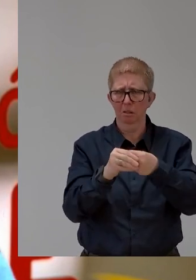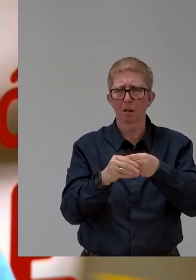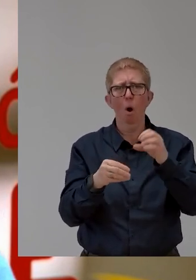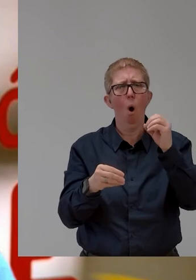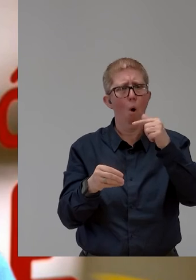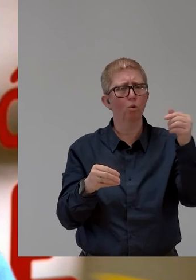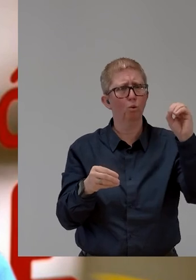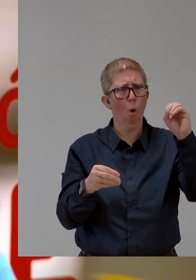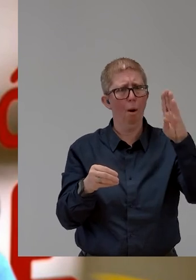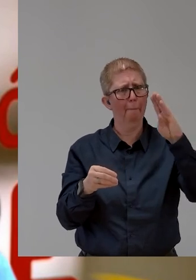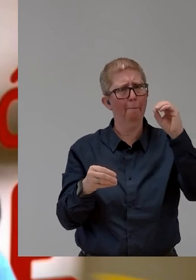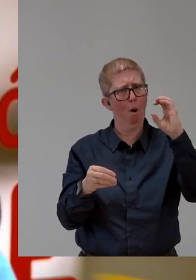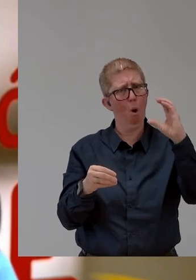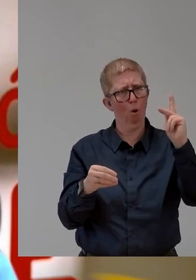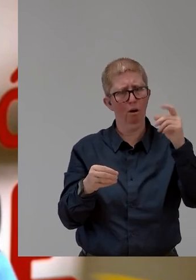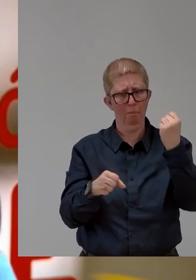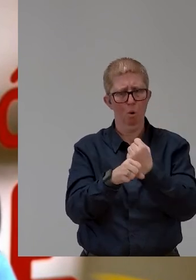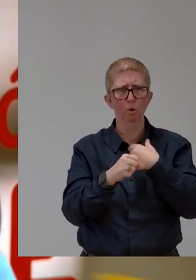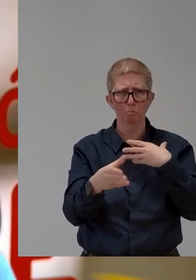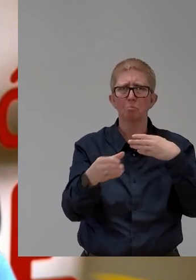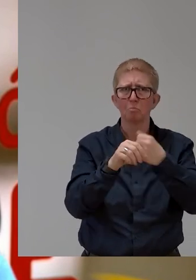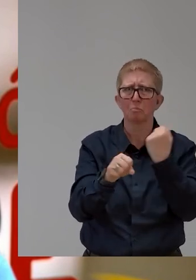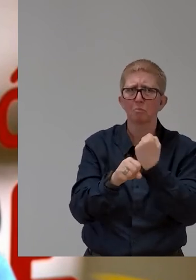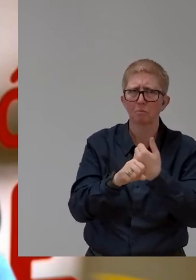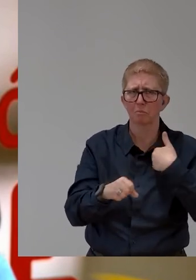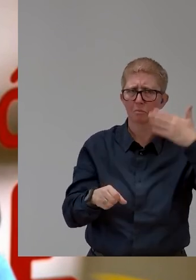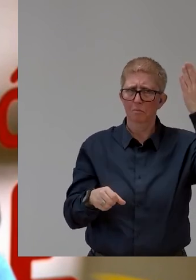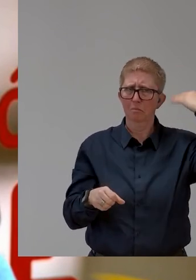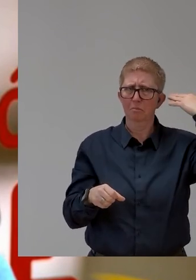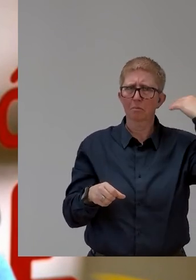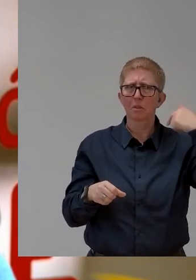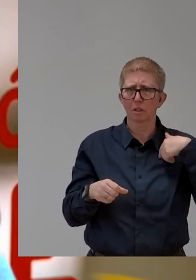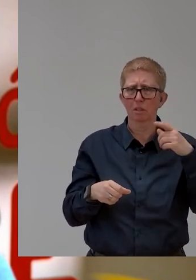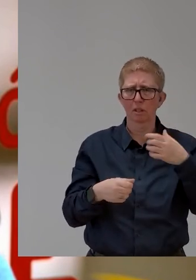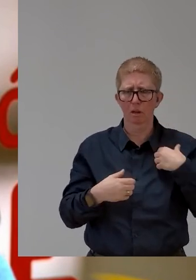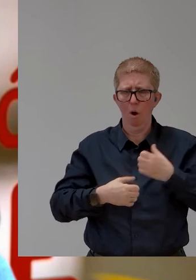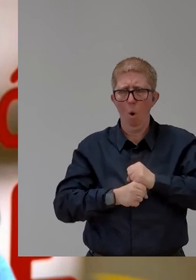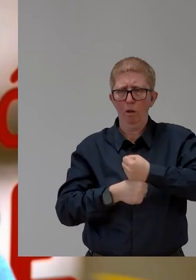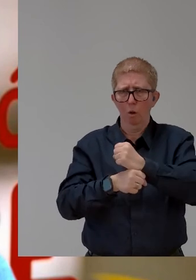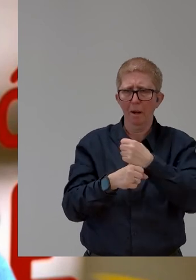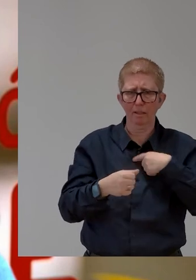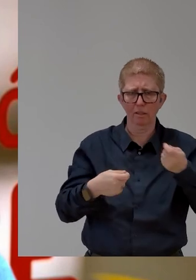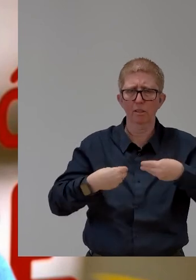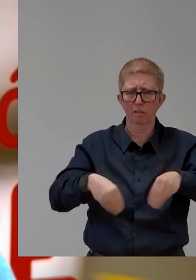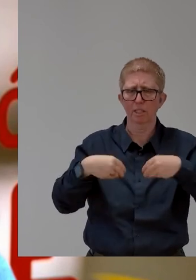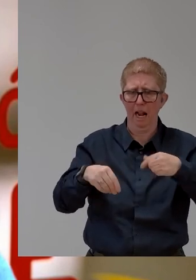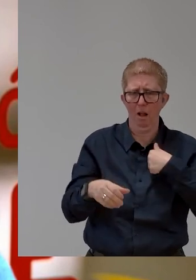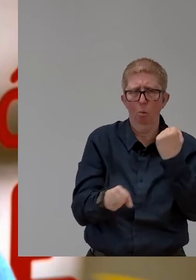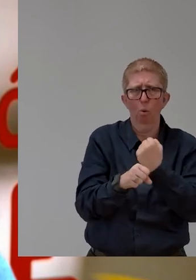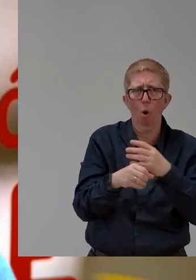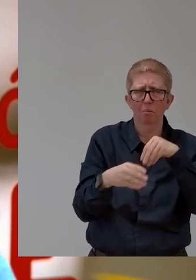the orthopedic shop. But now at Fundación ONCE, we are not really